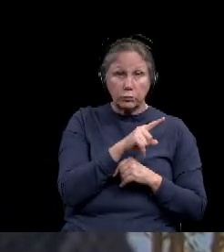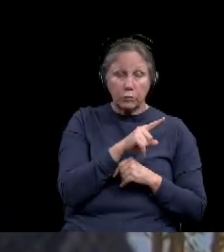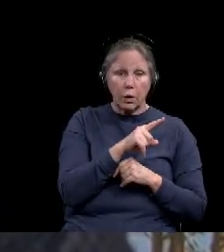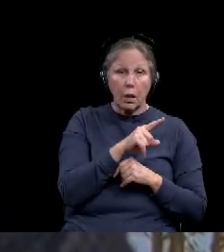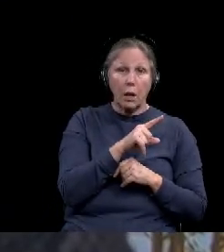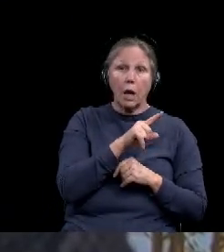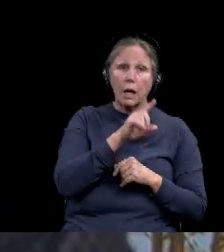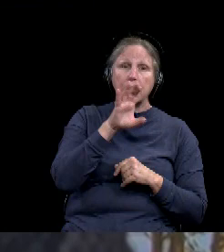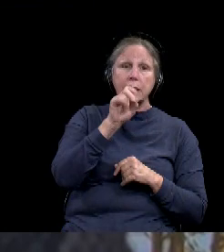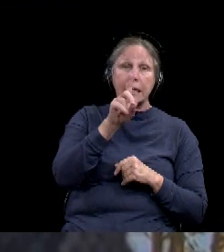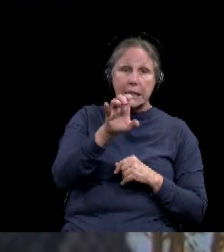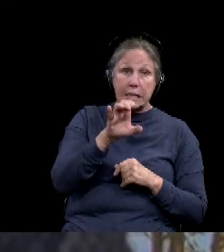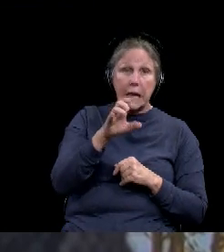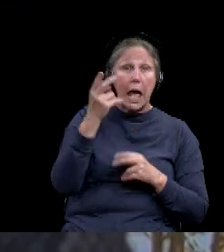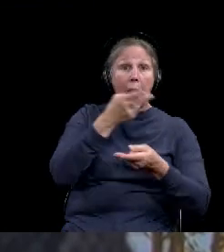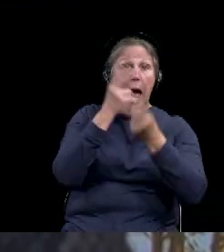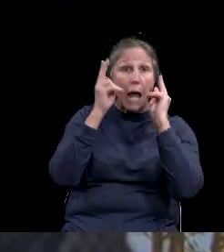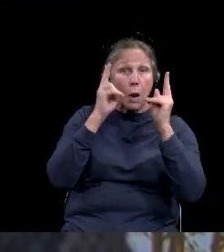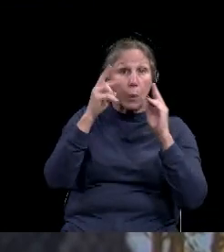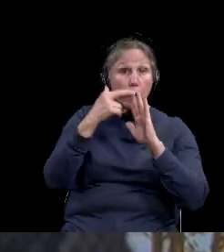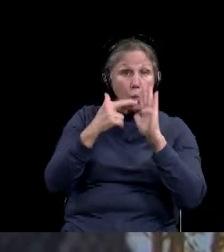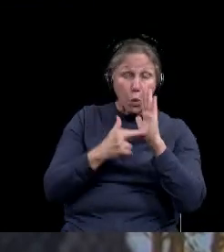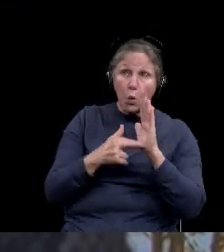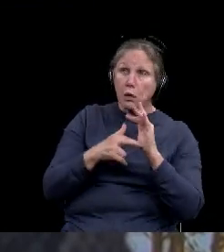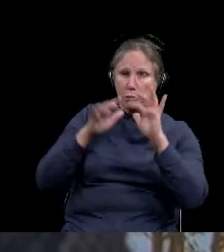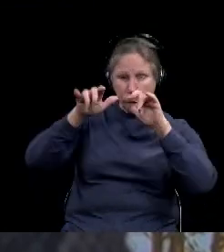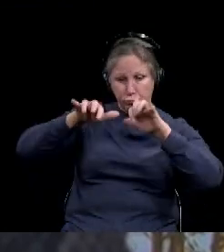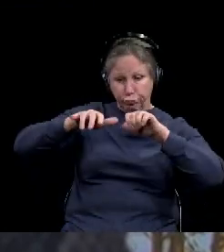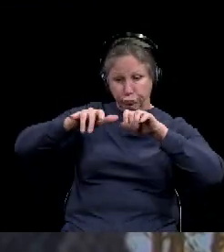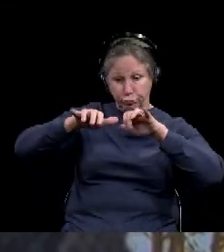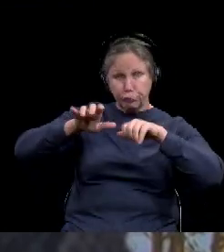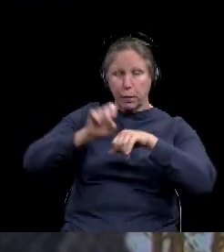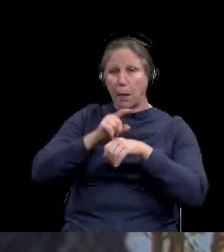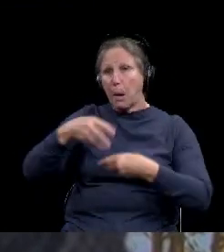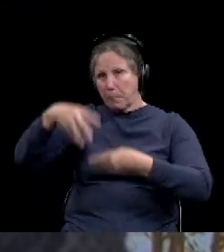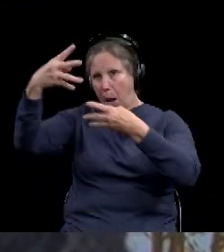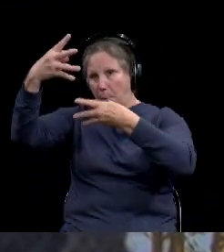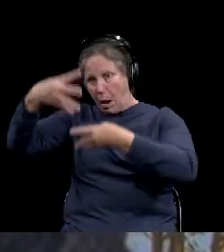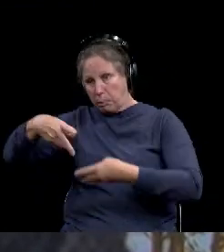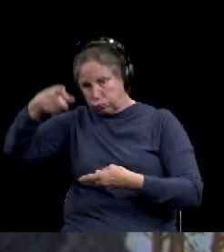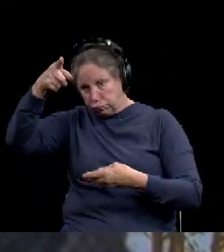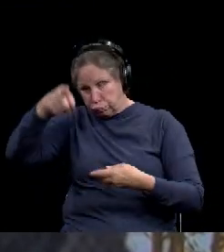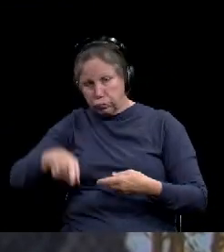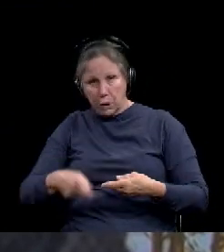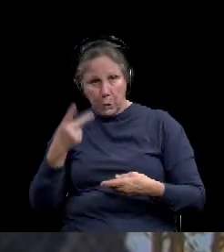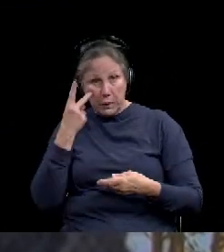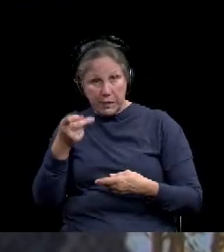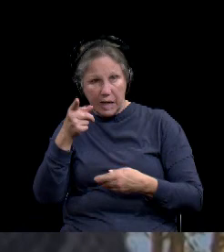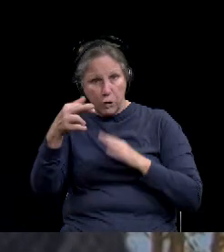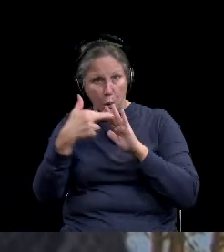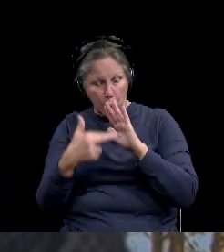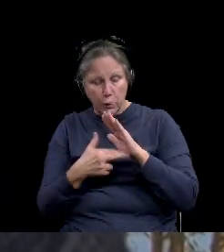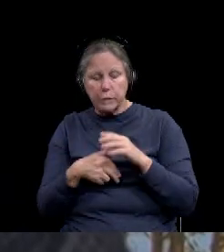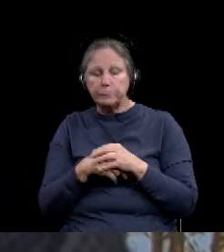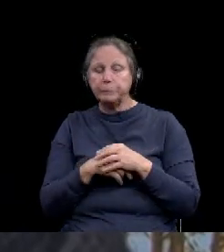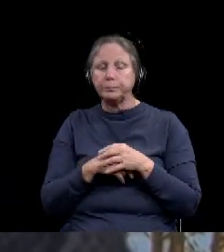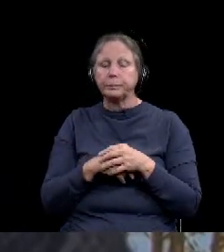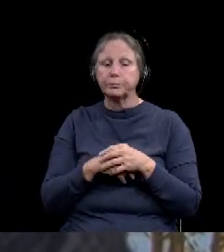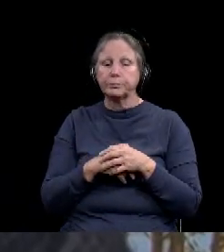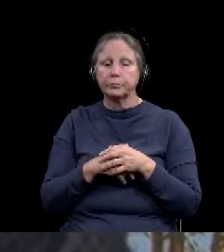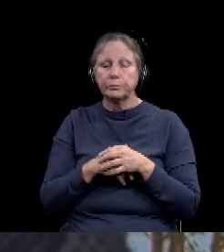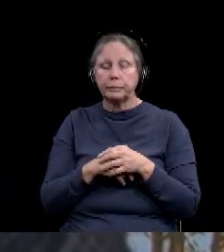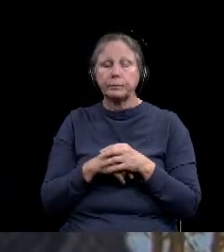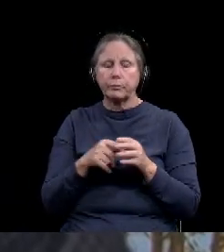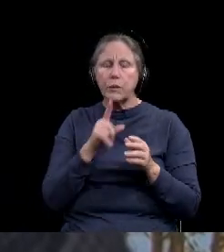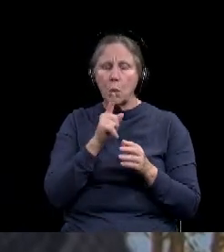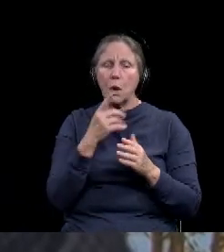just Google CDC Halloween or CDC Thanksgiving, and you'll, uh, pop up that, uh, that guidance right away. And